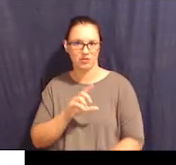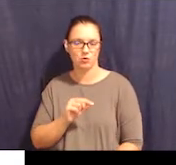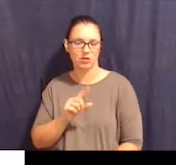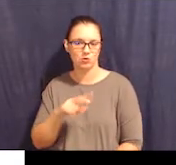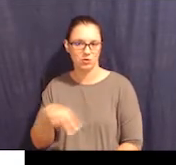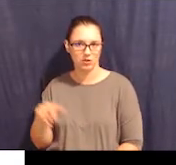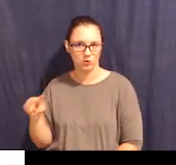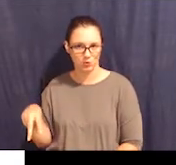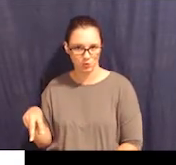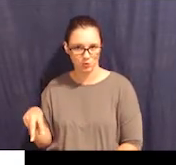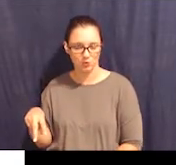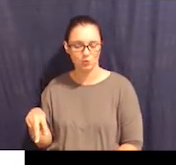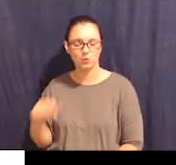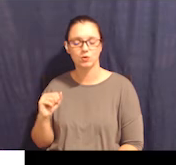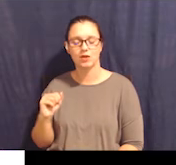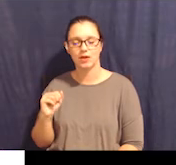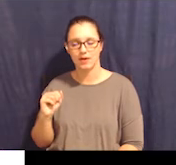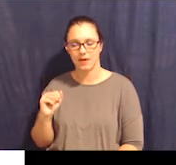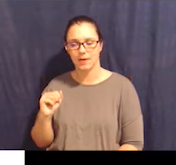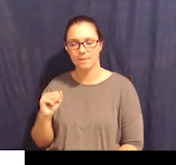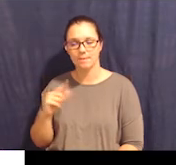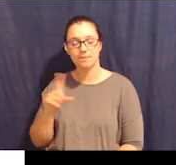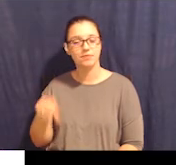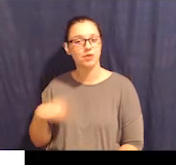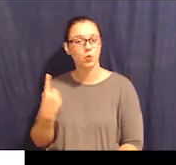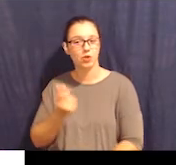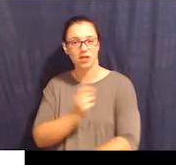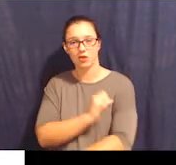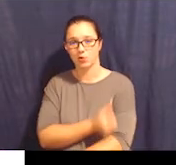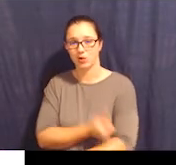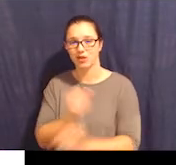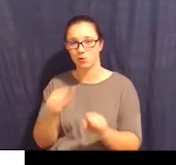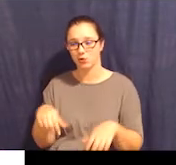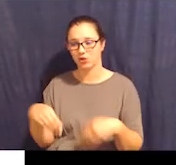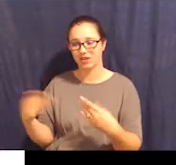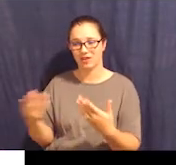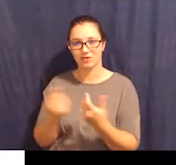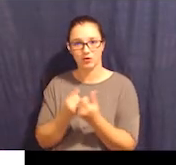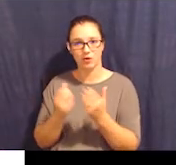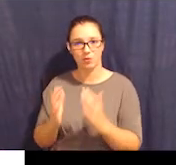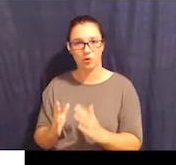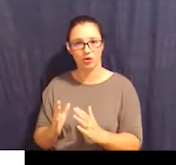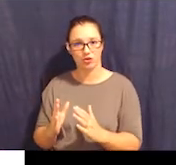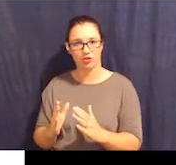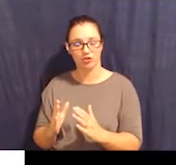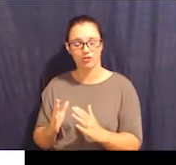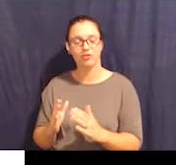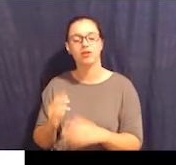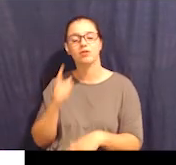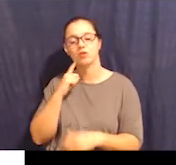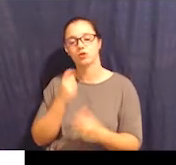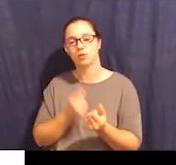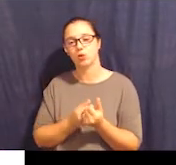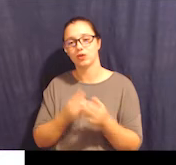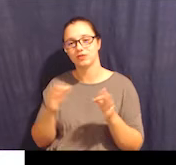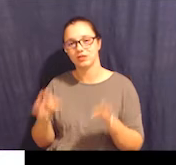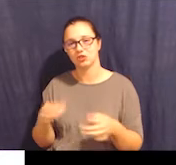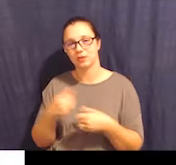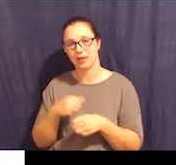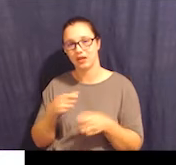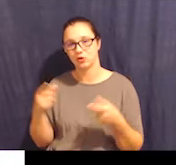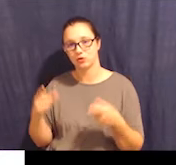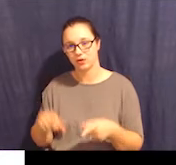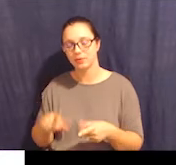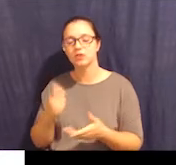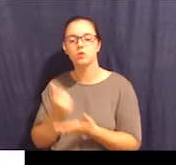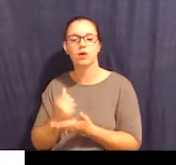that you could give a supporter under supported decision-making agreement would be to help you communicate your decisions and to have access